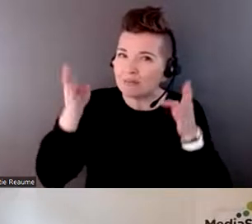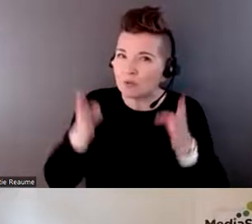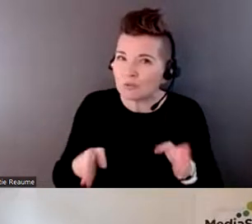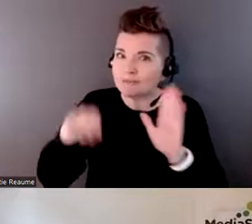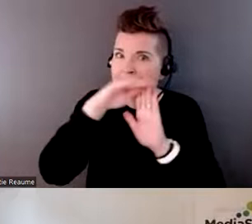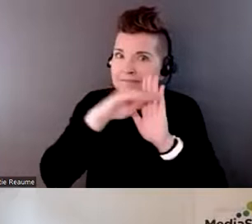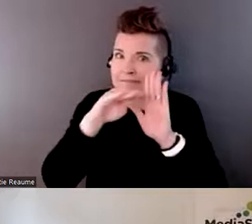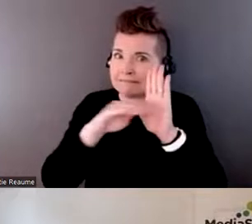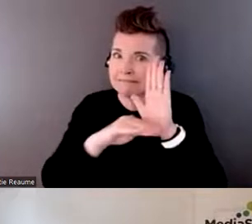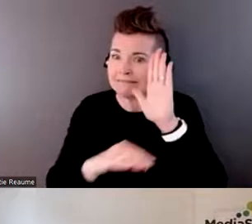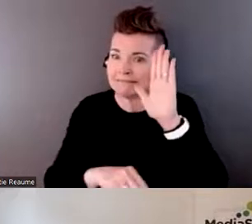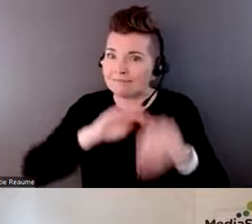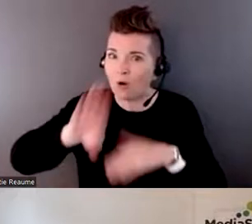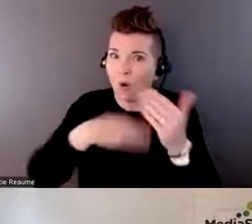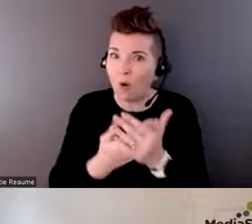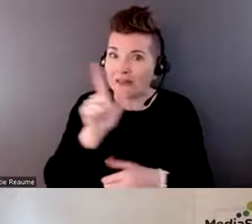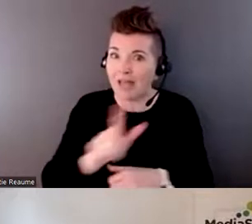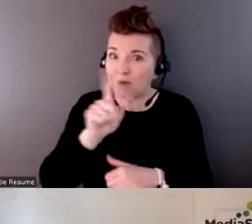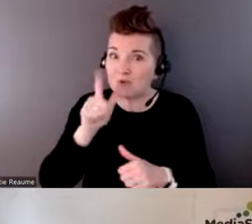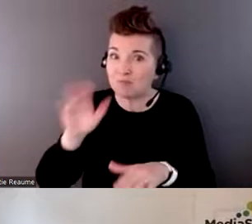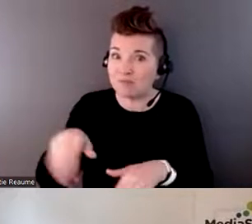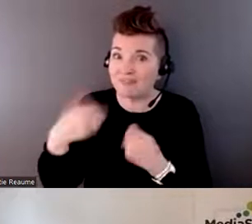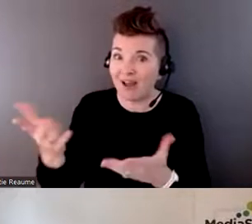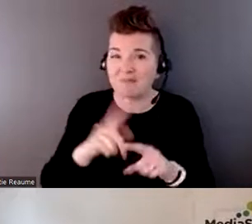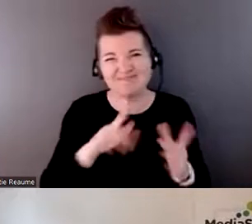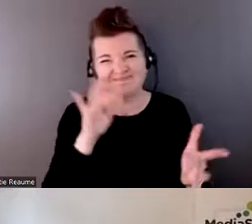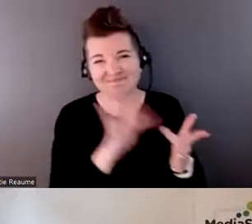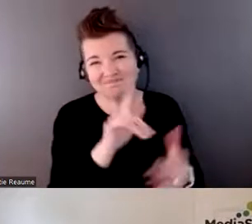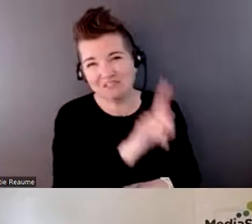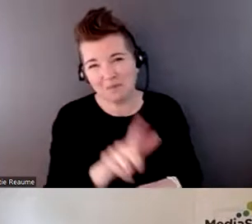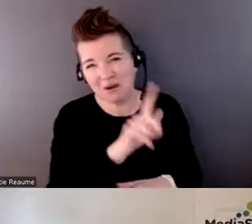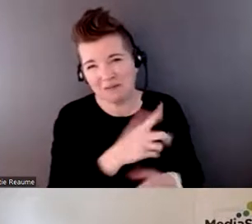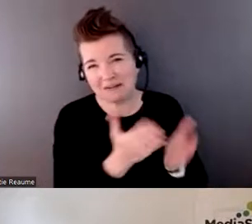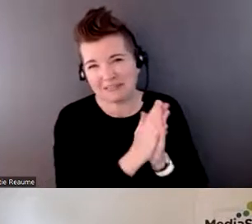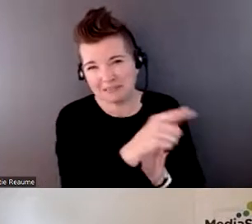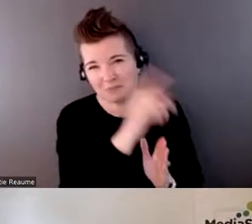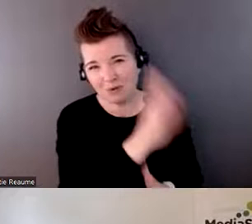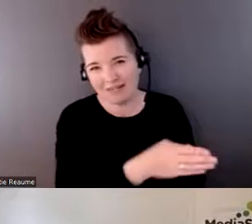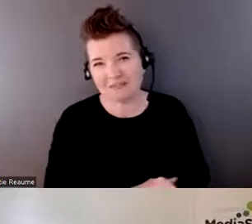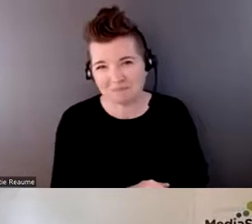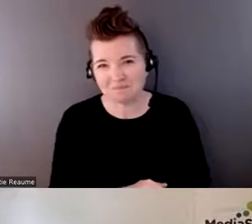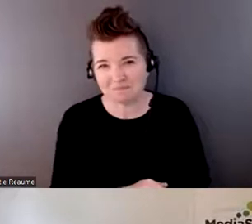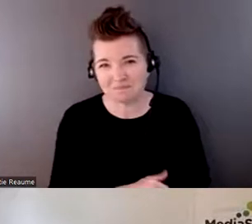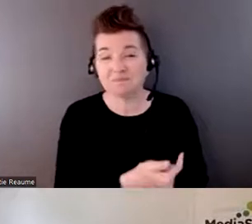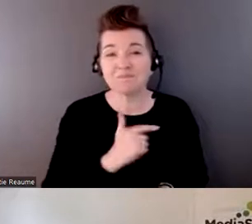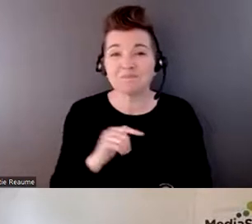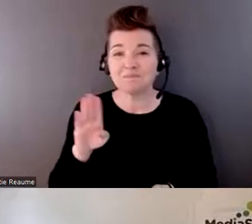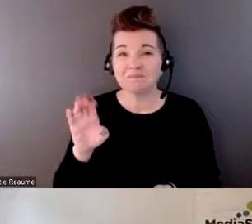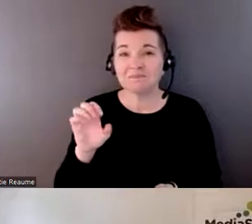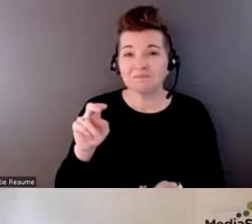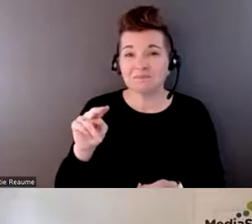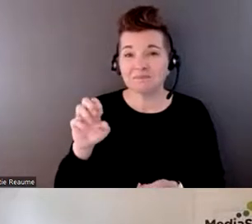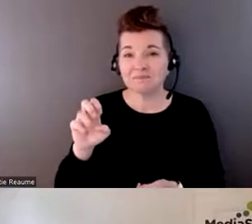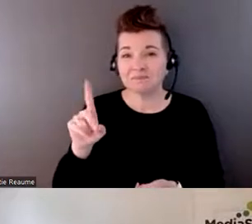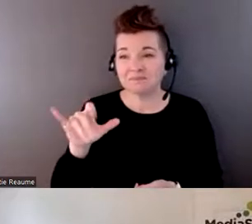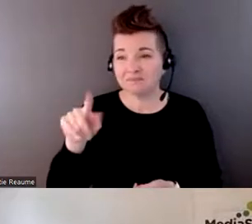library, I'm sure that they'd be able to provide information. Okay, wonderful. And so I guess I can turn the next question